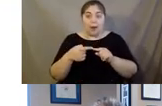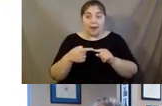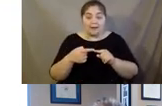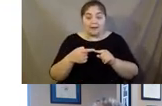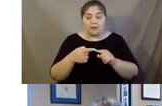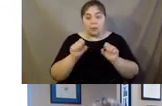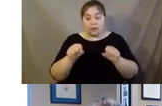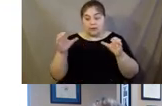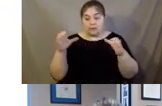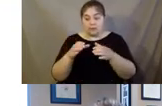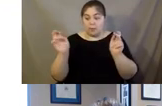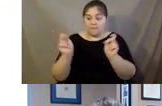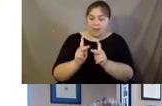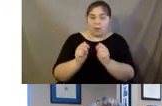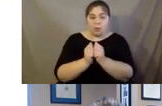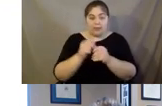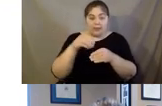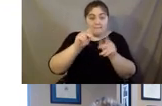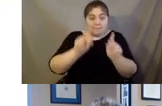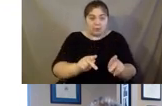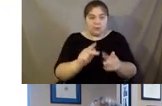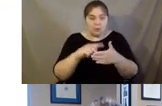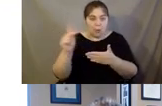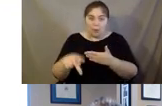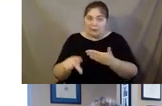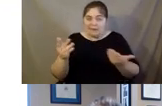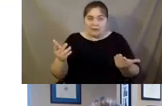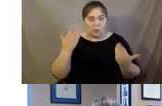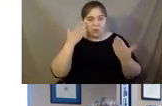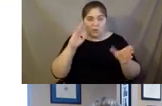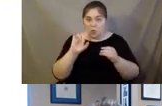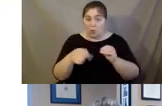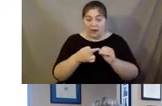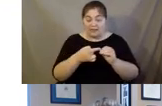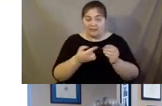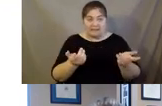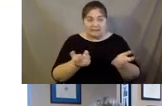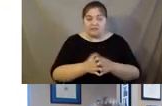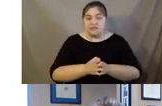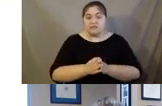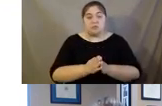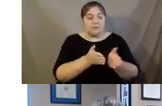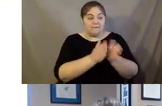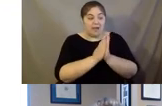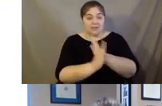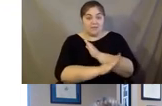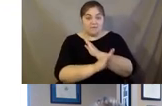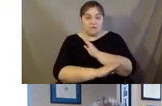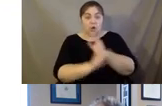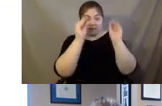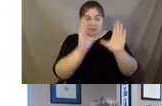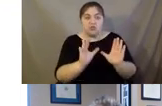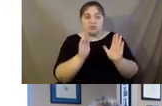reconvene with in-person programming. And it's looking like we've asked all our fall instructors to plan to pivot,